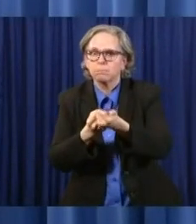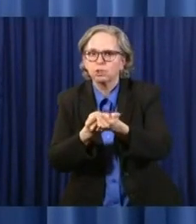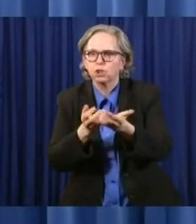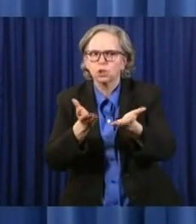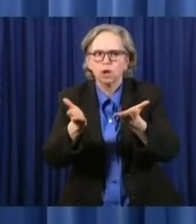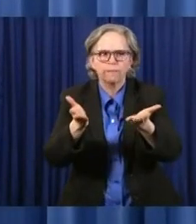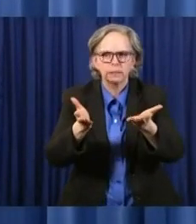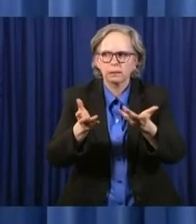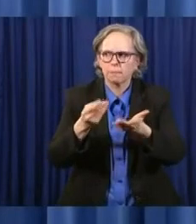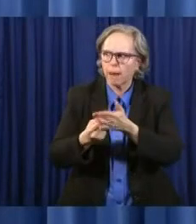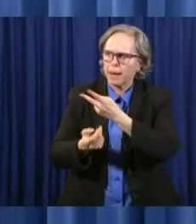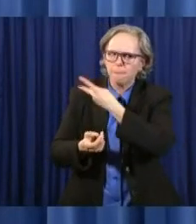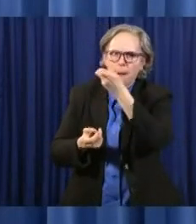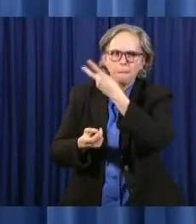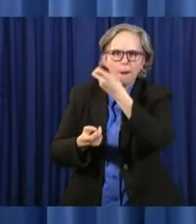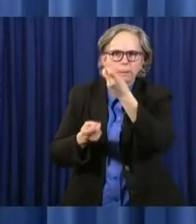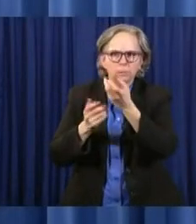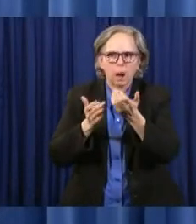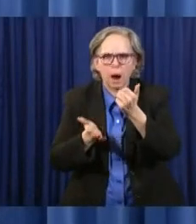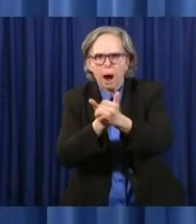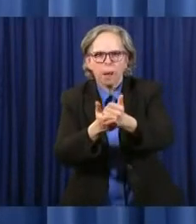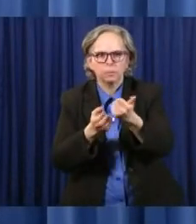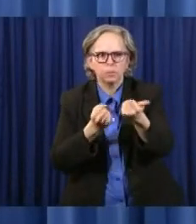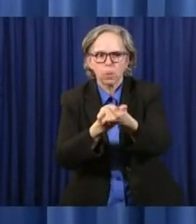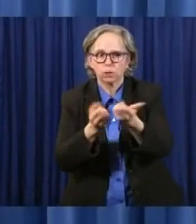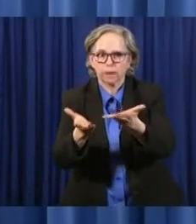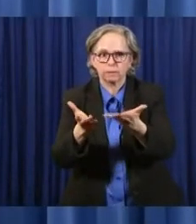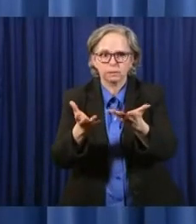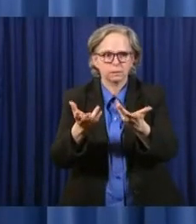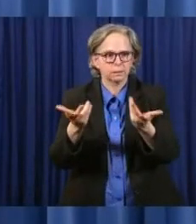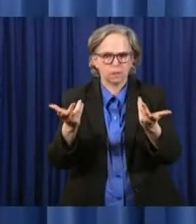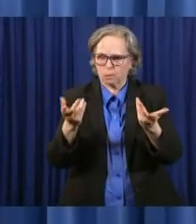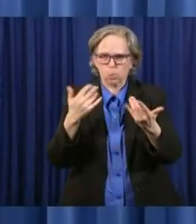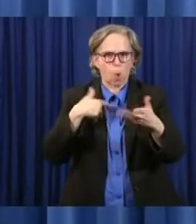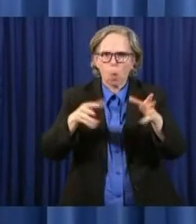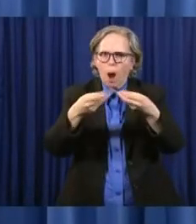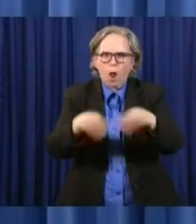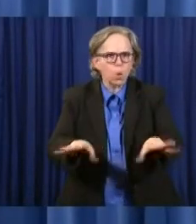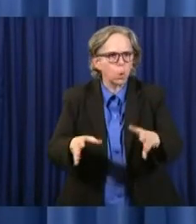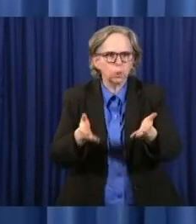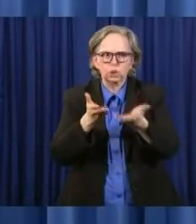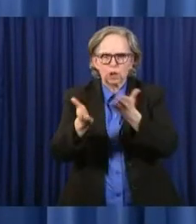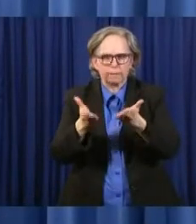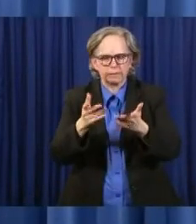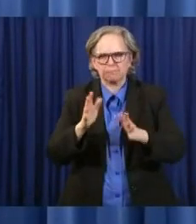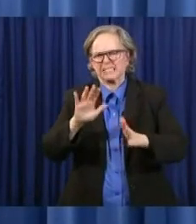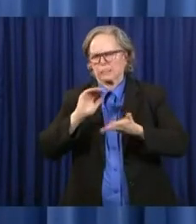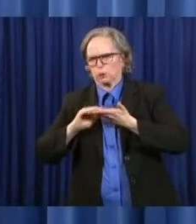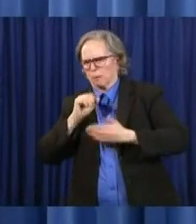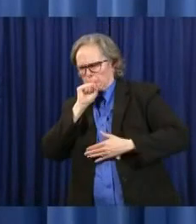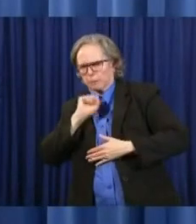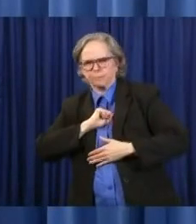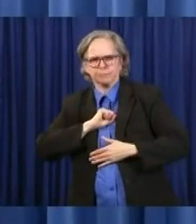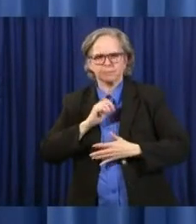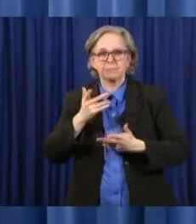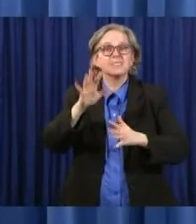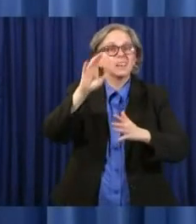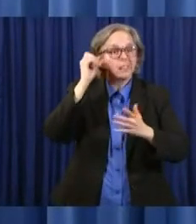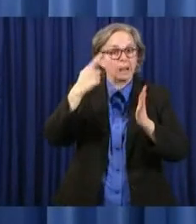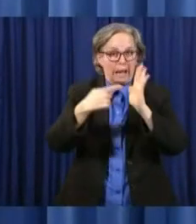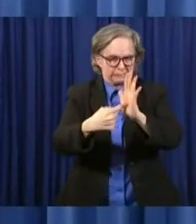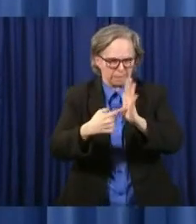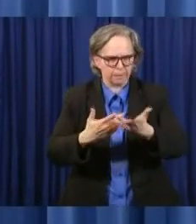You spread that money over the time so that schools, for example,